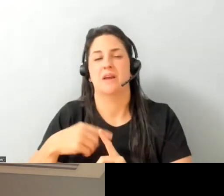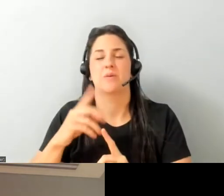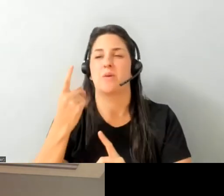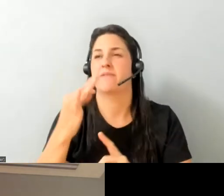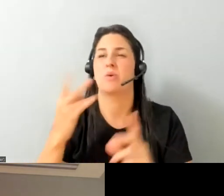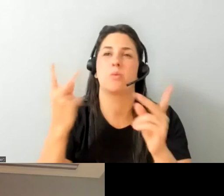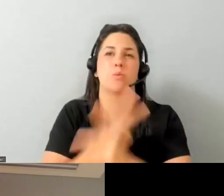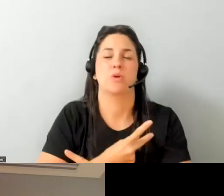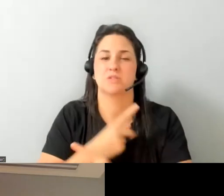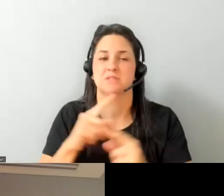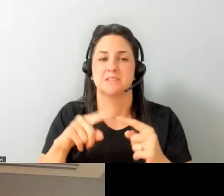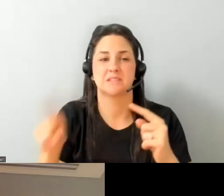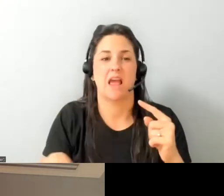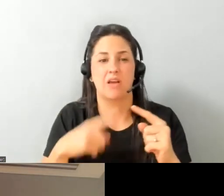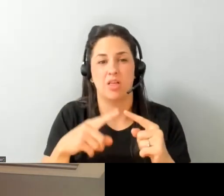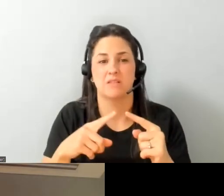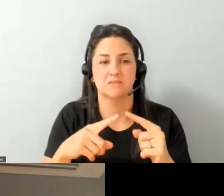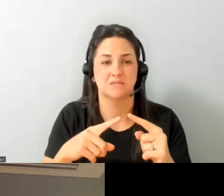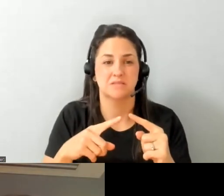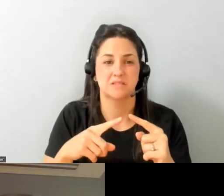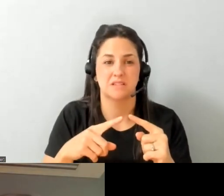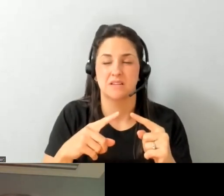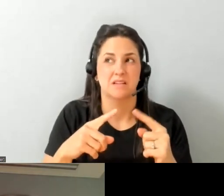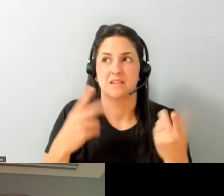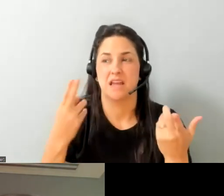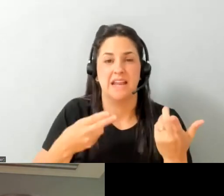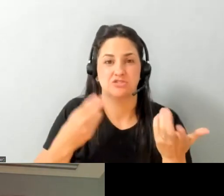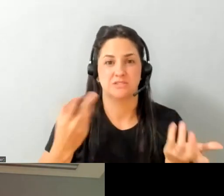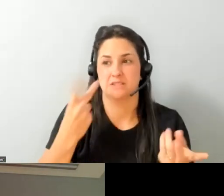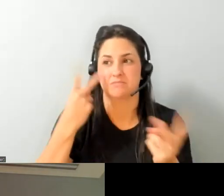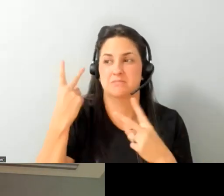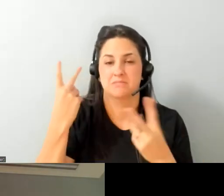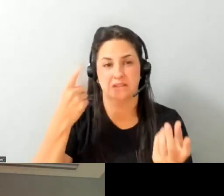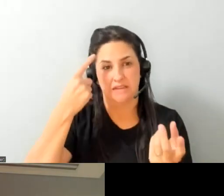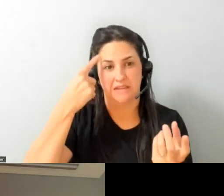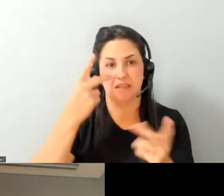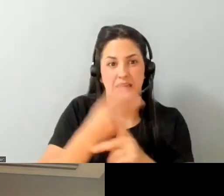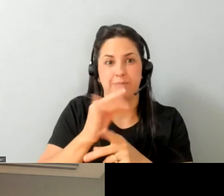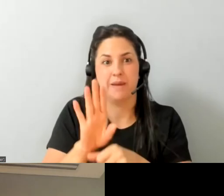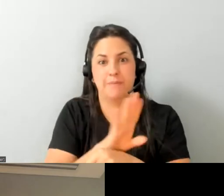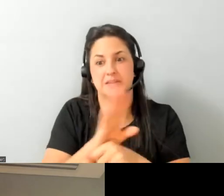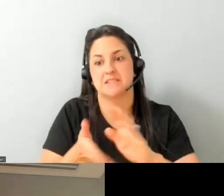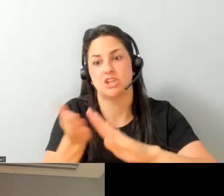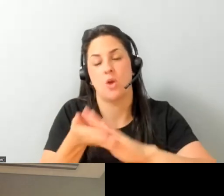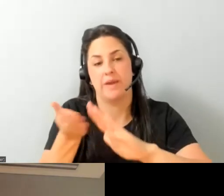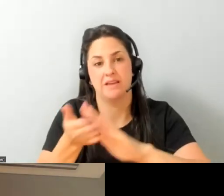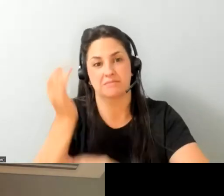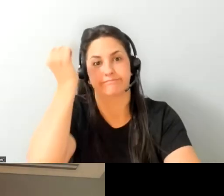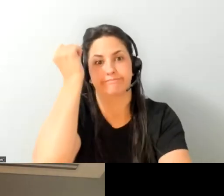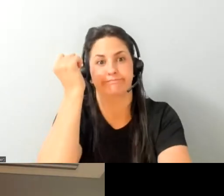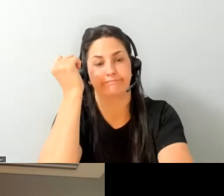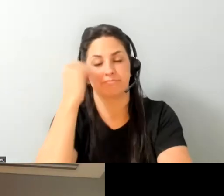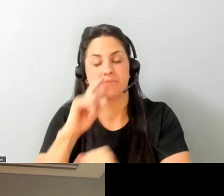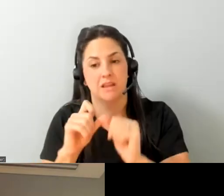um in living memory in terms of keeping their businesses going being